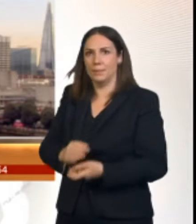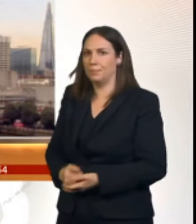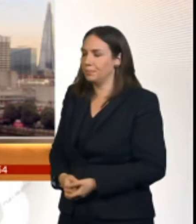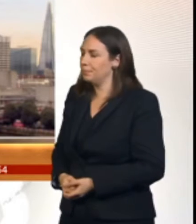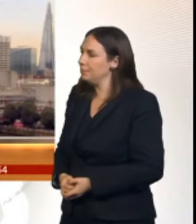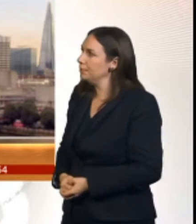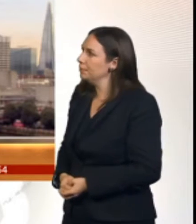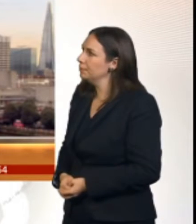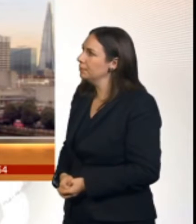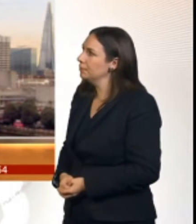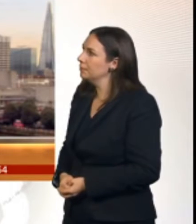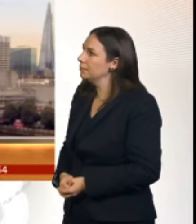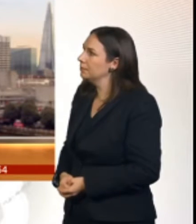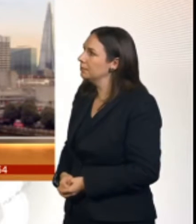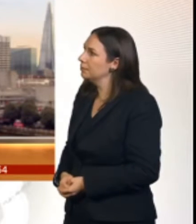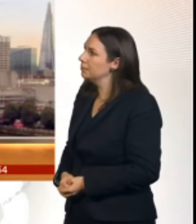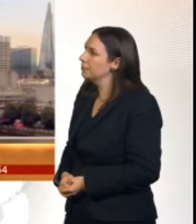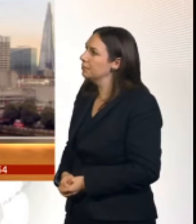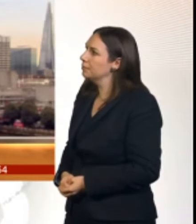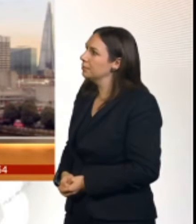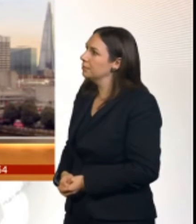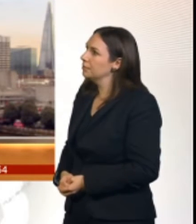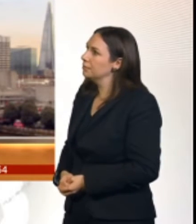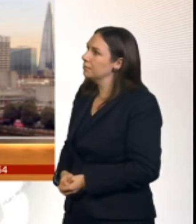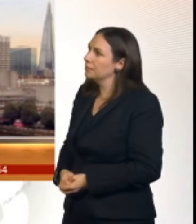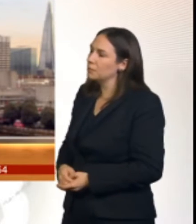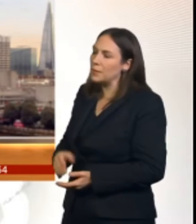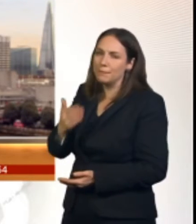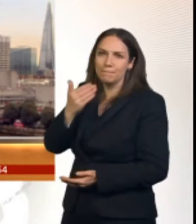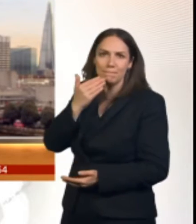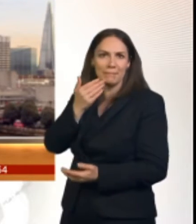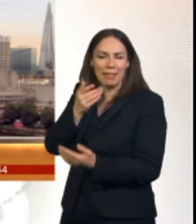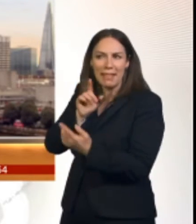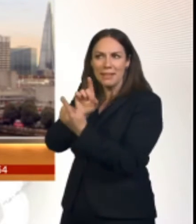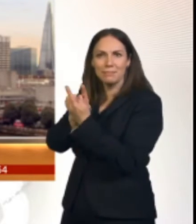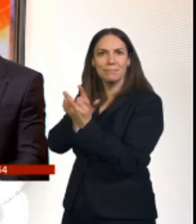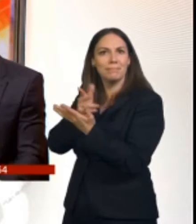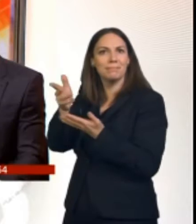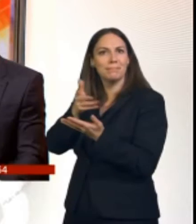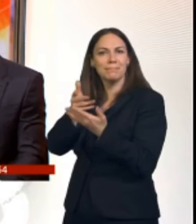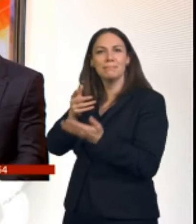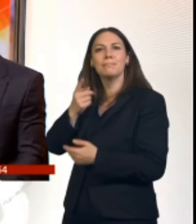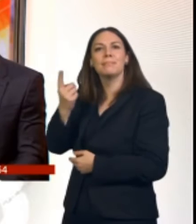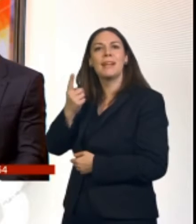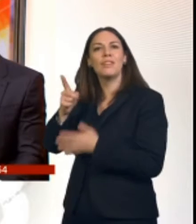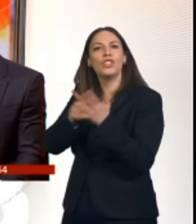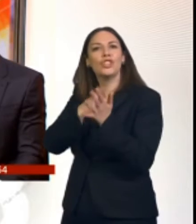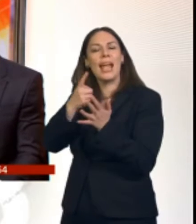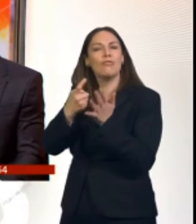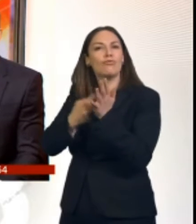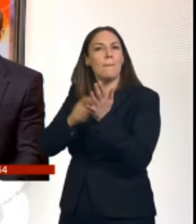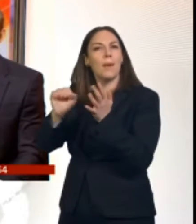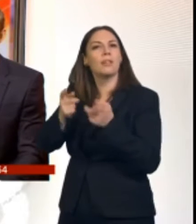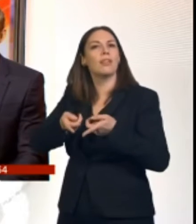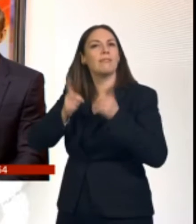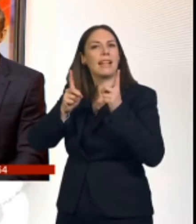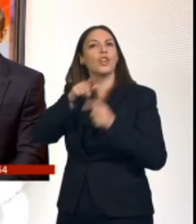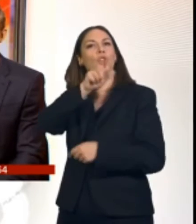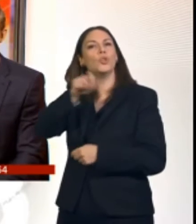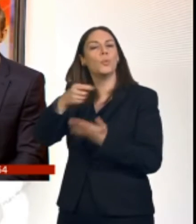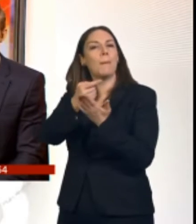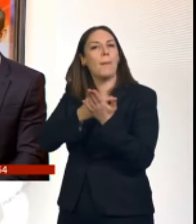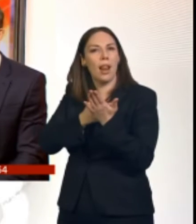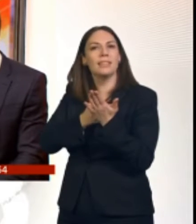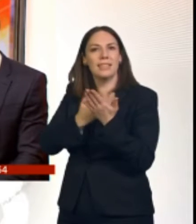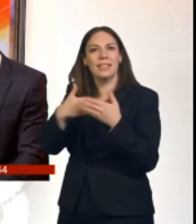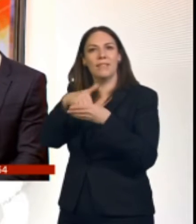and can call these numbers in comfort. Jane, it's good to talk to you. Thanks very much. So it's Jane Rumble there, Director of Consumer Policy at Ofcom, that this